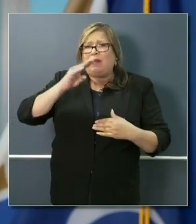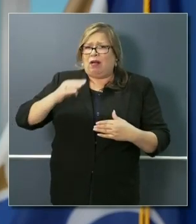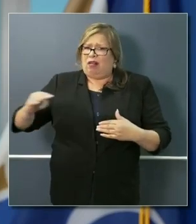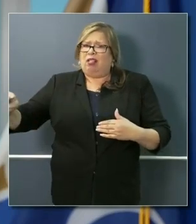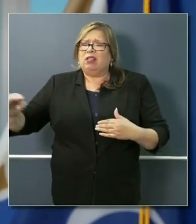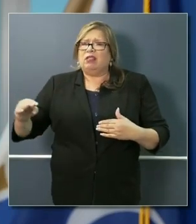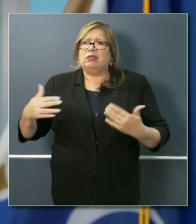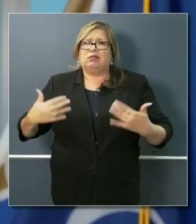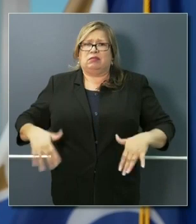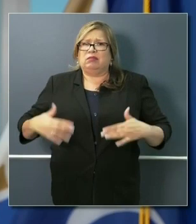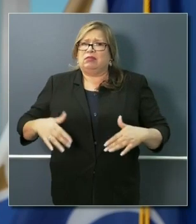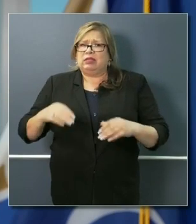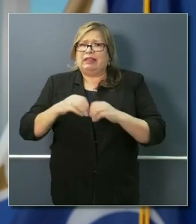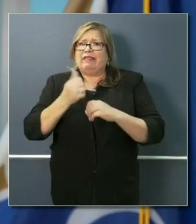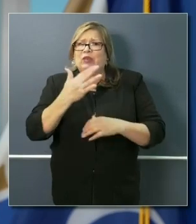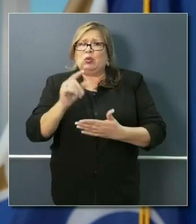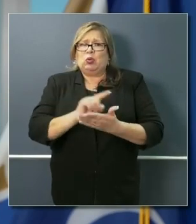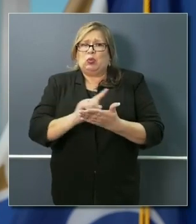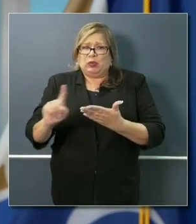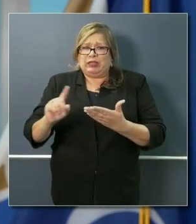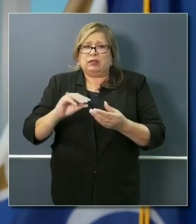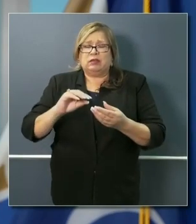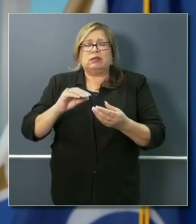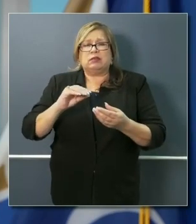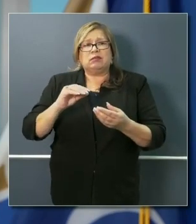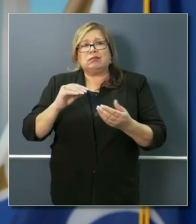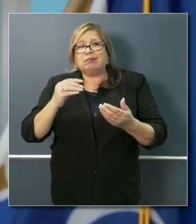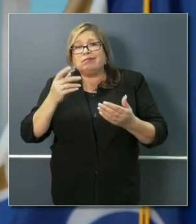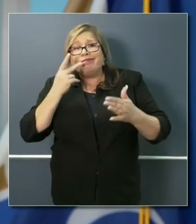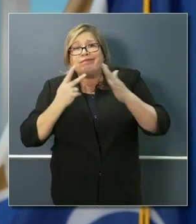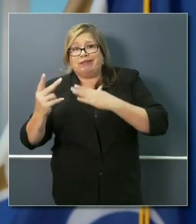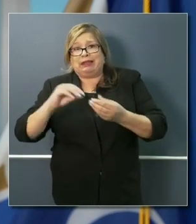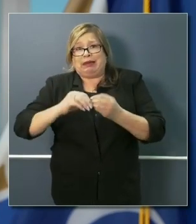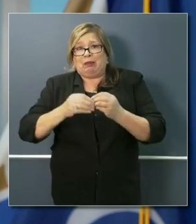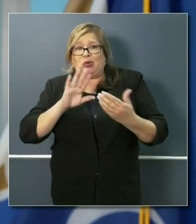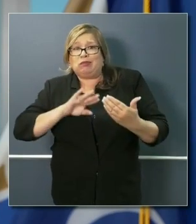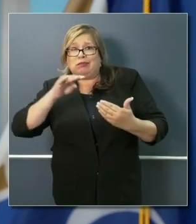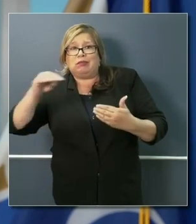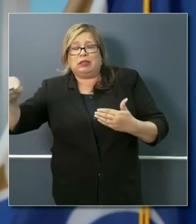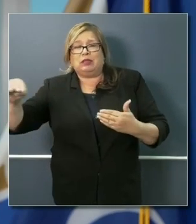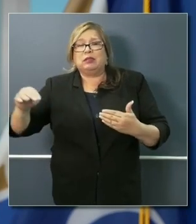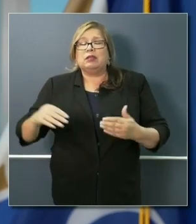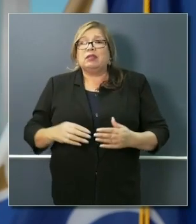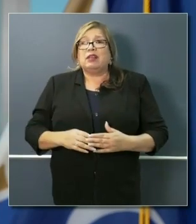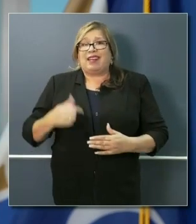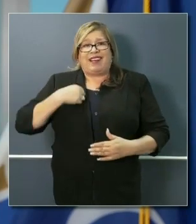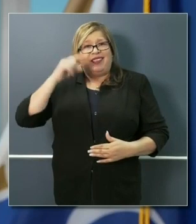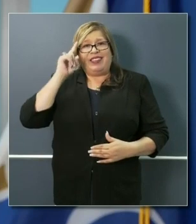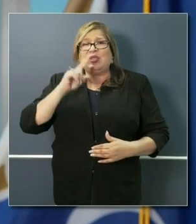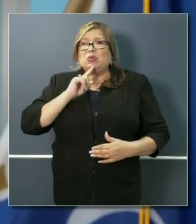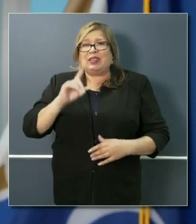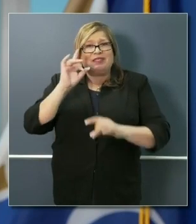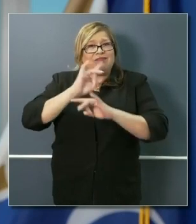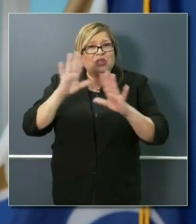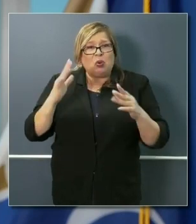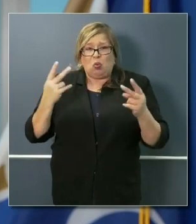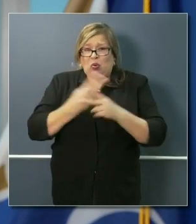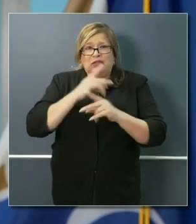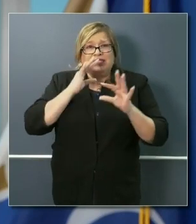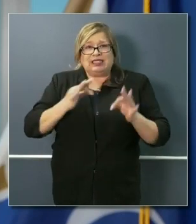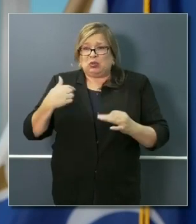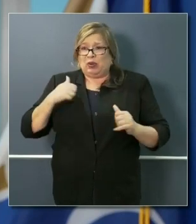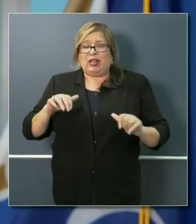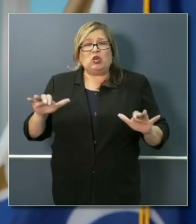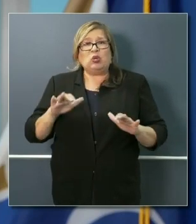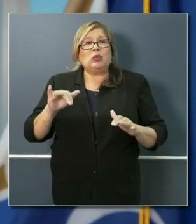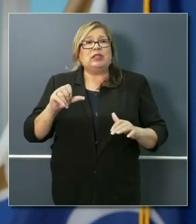we expect to be in a number of weeks, another month. I think the worst decision we could make, as I've said